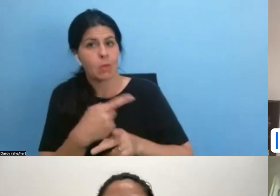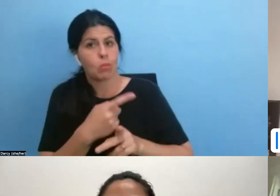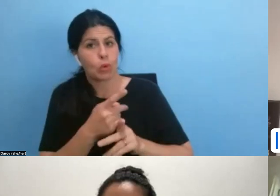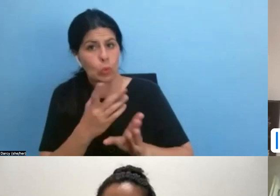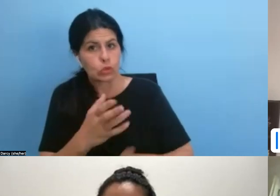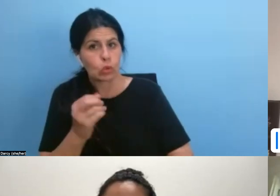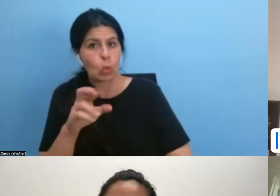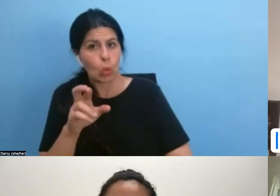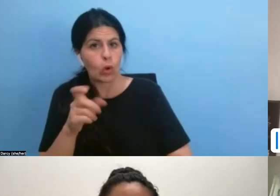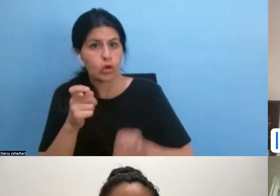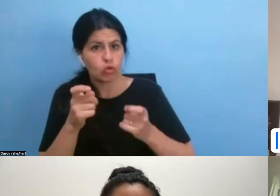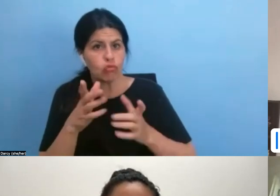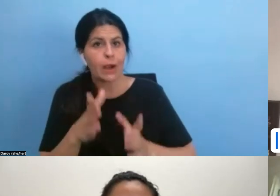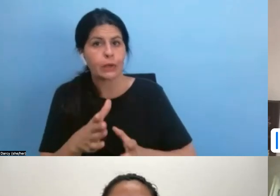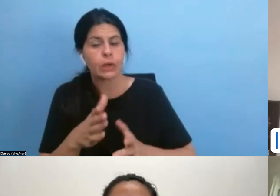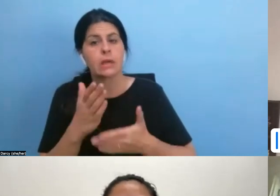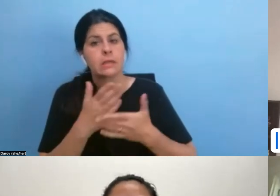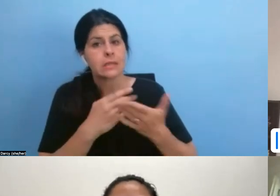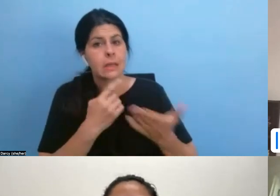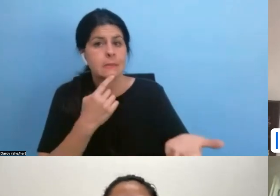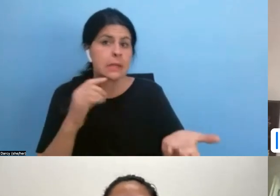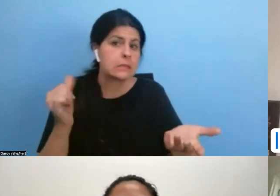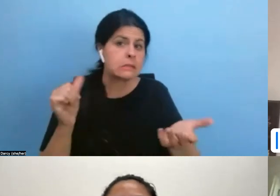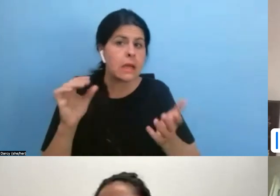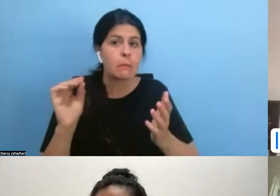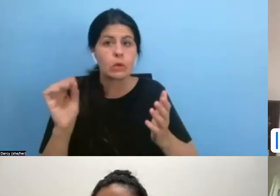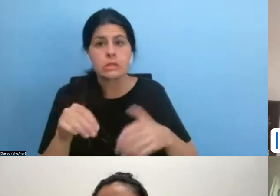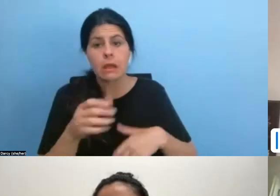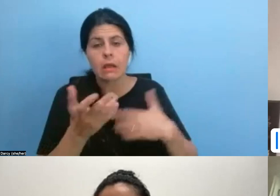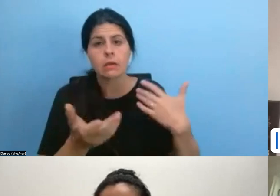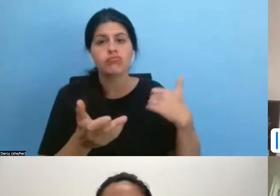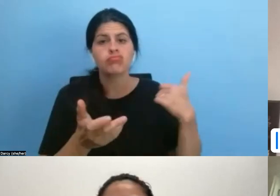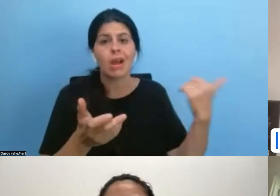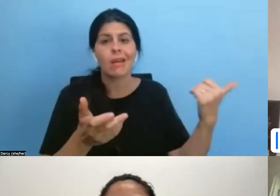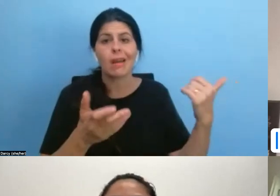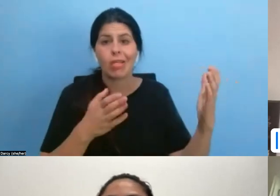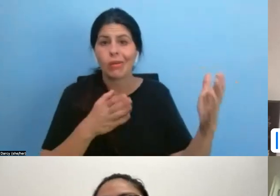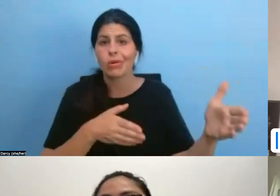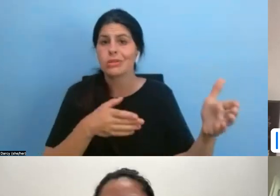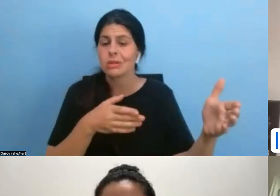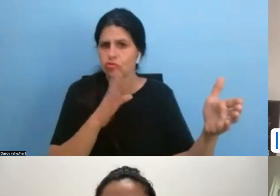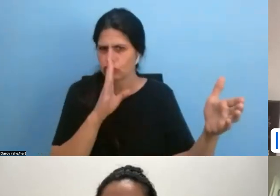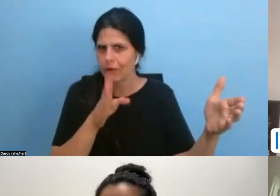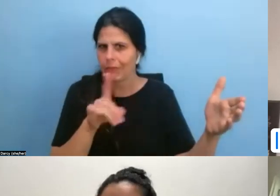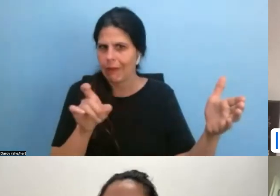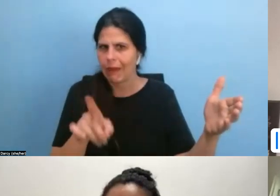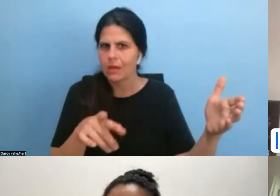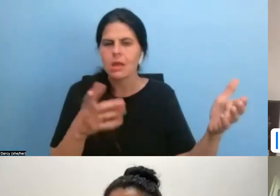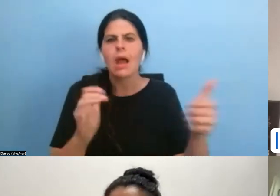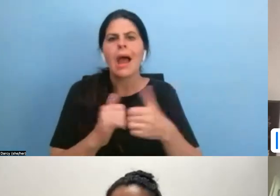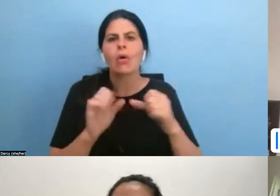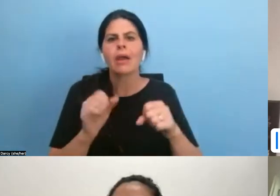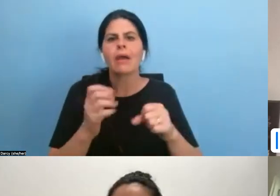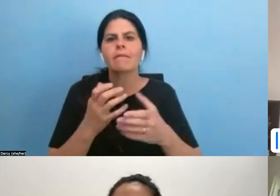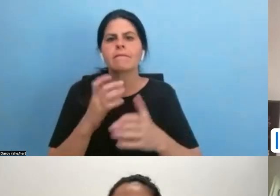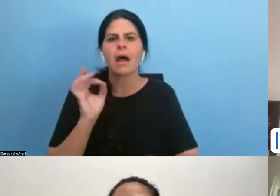Um, some folks suggested 10%, um, and then someone more, uh, directly asked, how do we find estimates for budgets? And I think we've